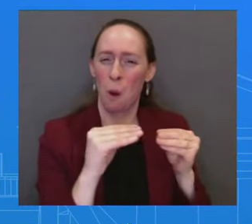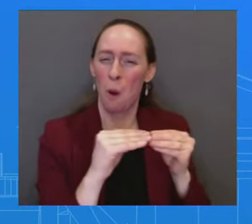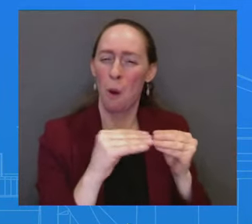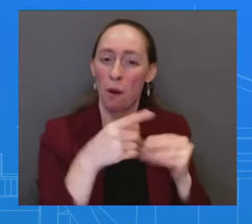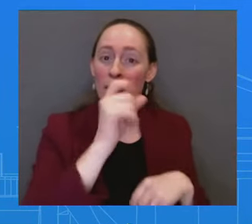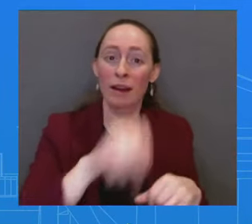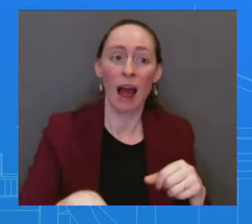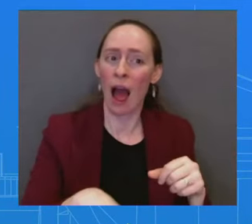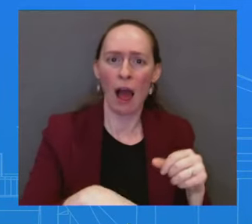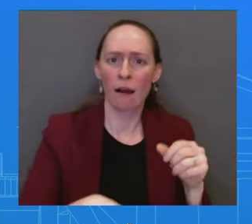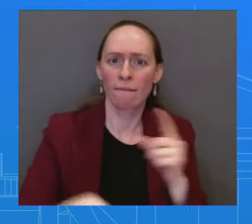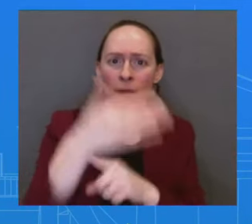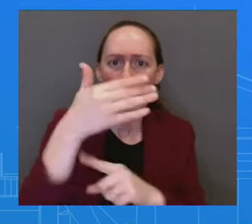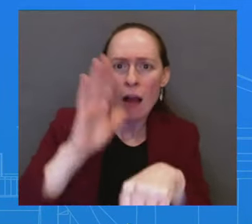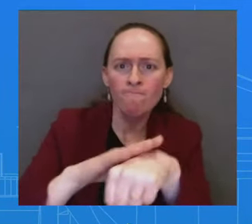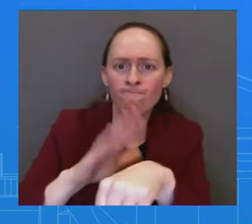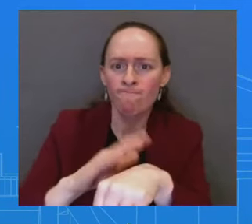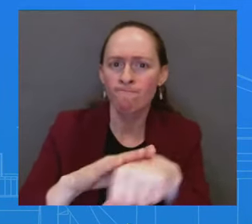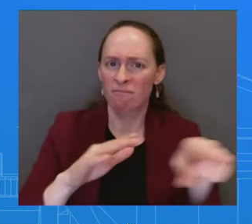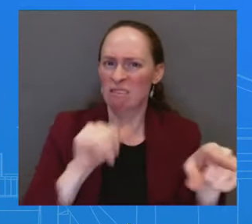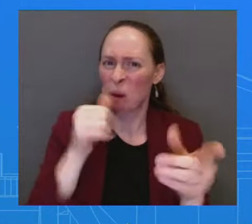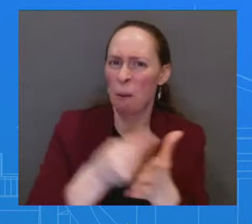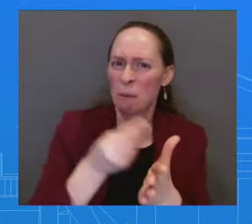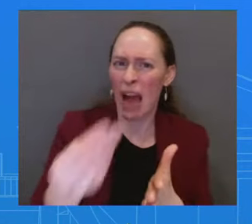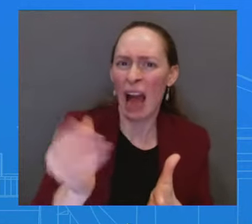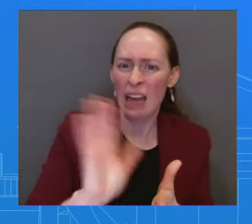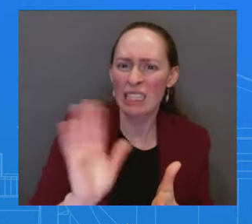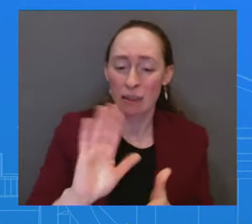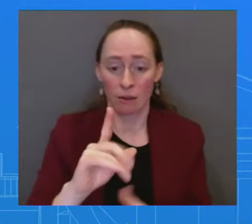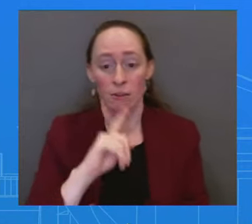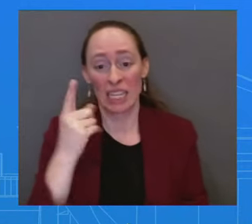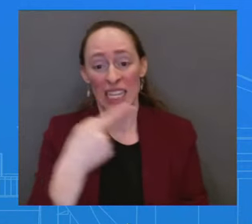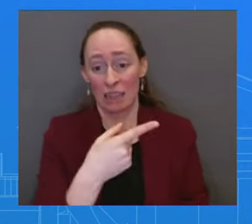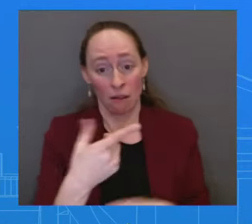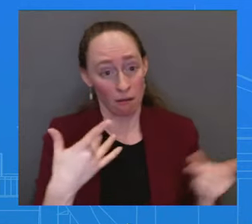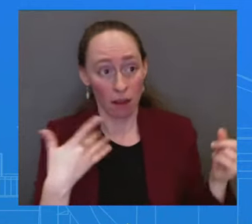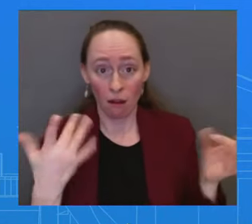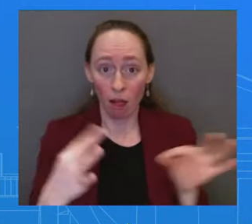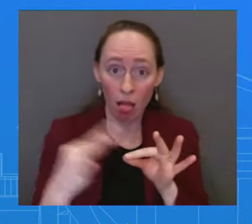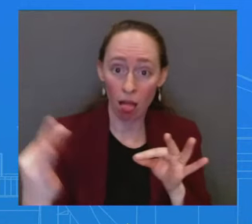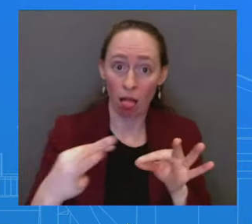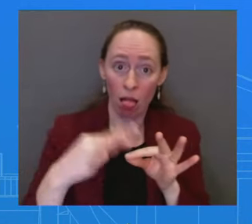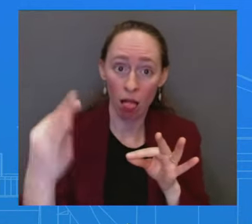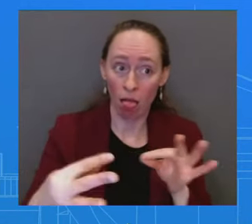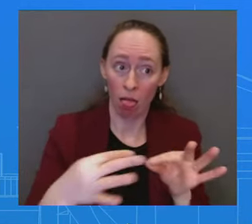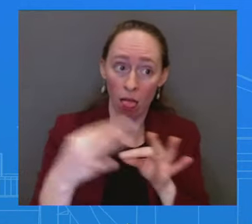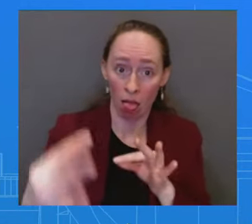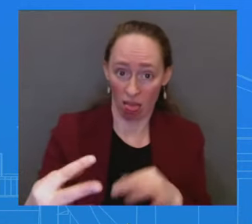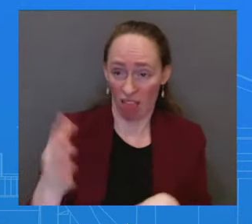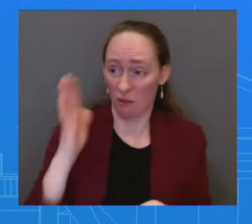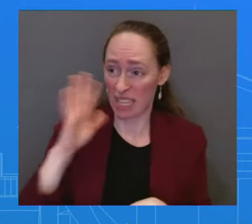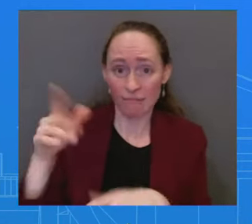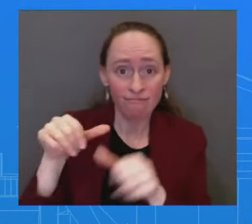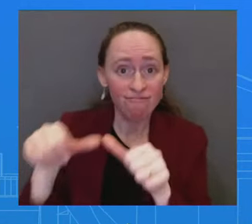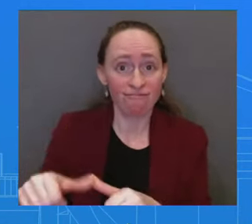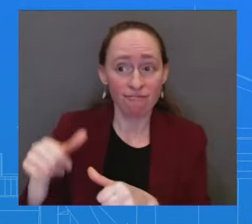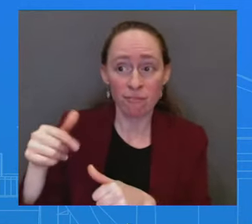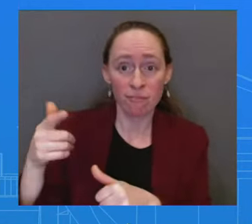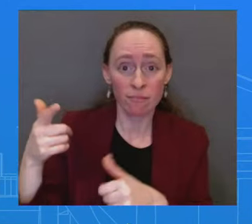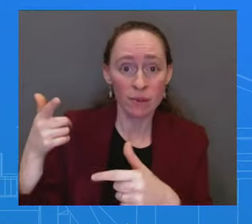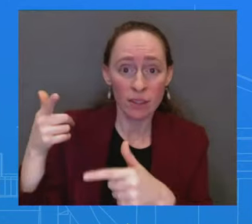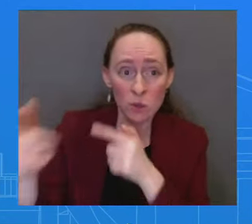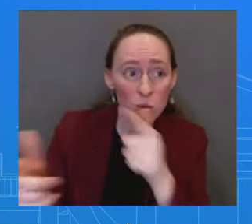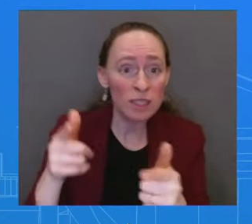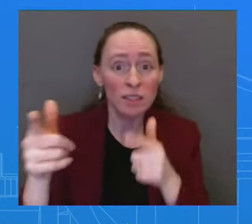longer they wait, the more communities like Joliet will continue to be torn apart by gun violence. So we are certainly tracking this,